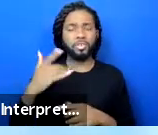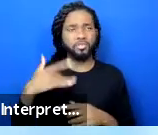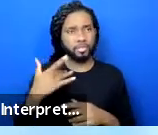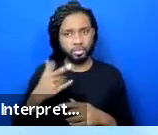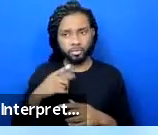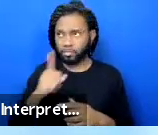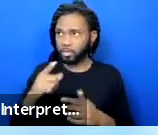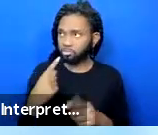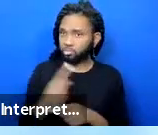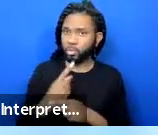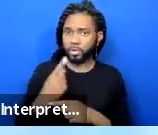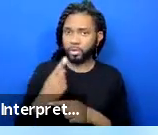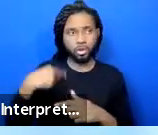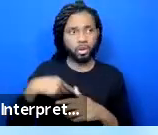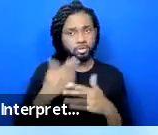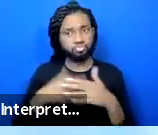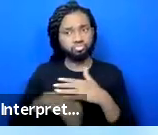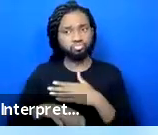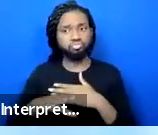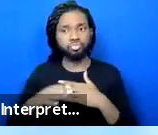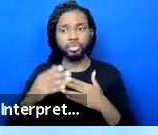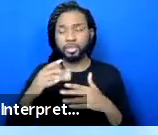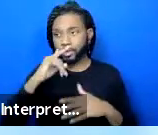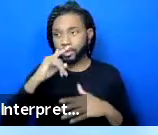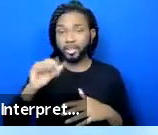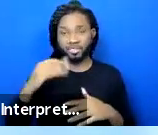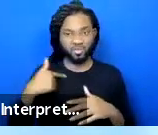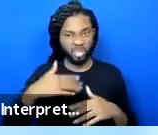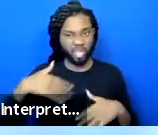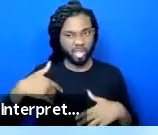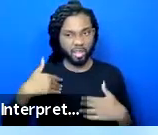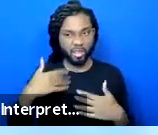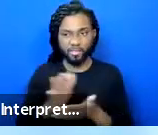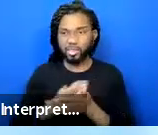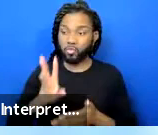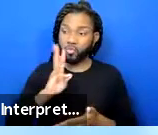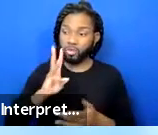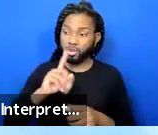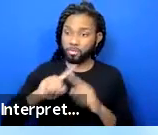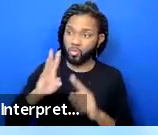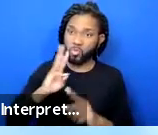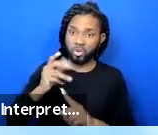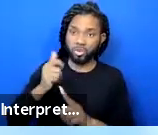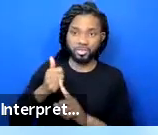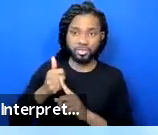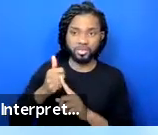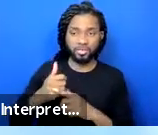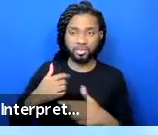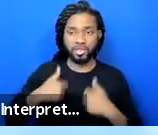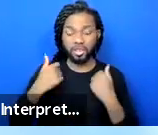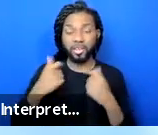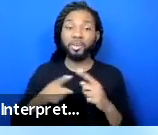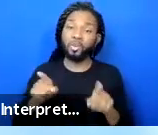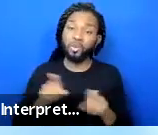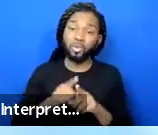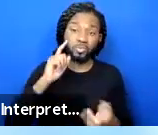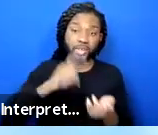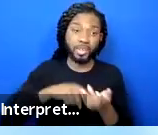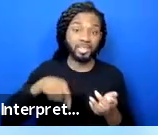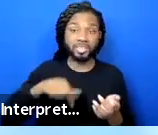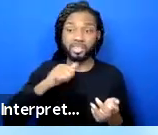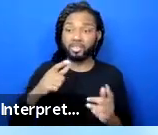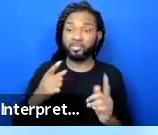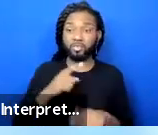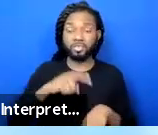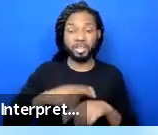into the world anymore it's does one have clean water yet and water is life knowing this is likely only the first pandemic we'll live through because who knows